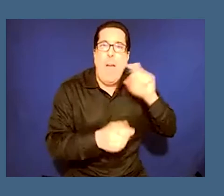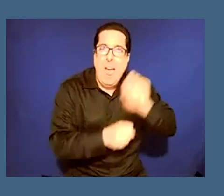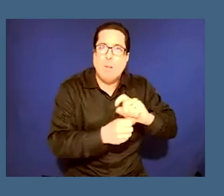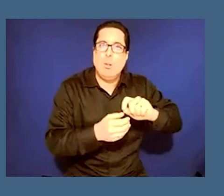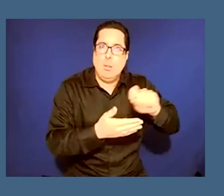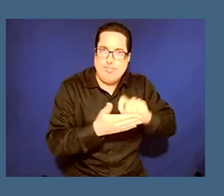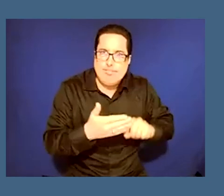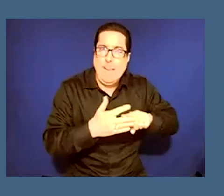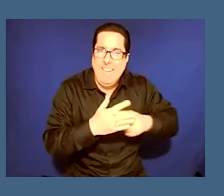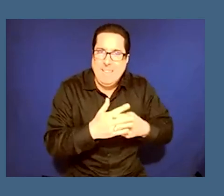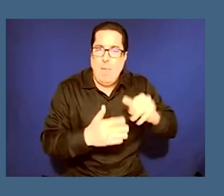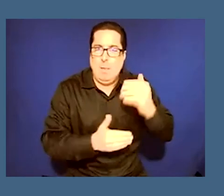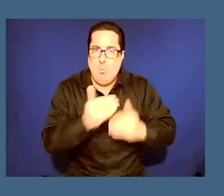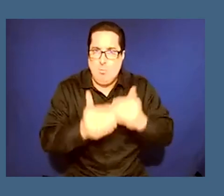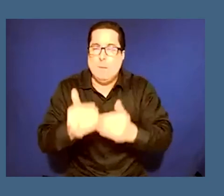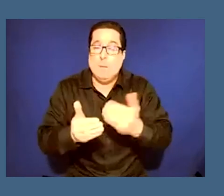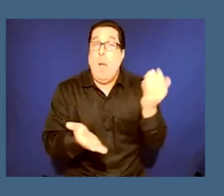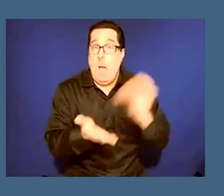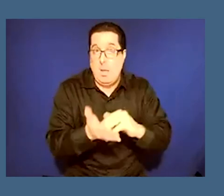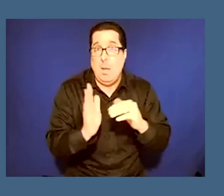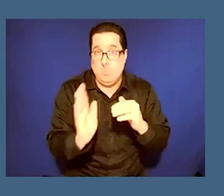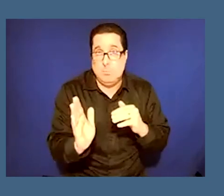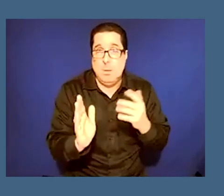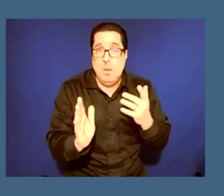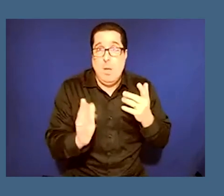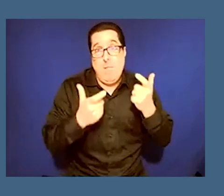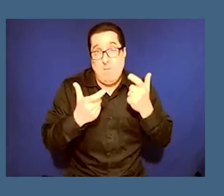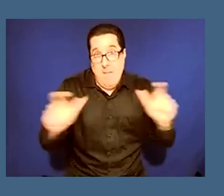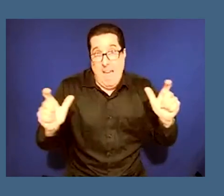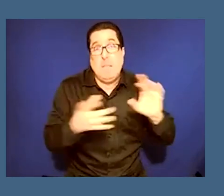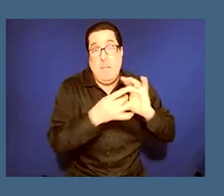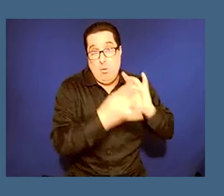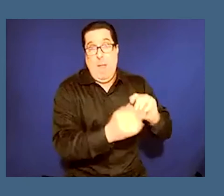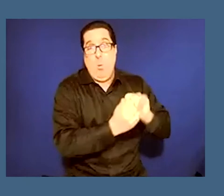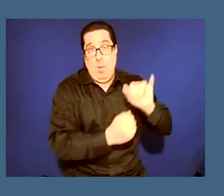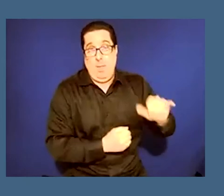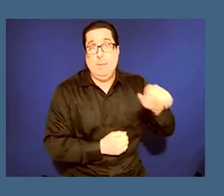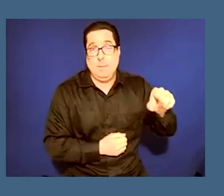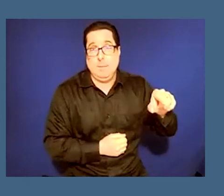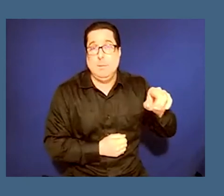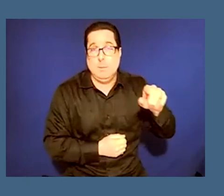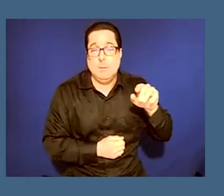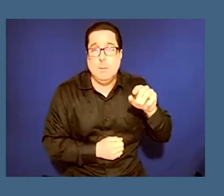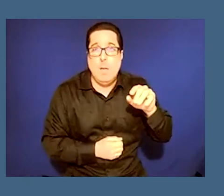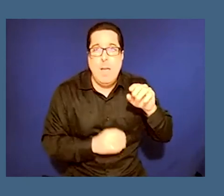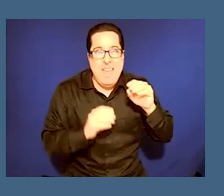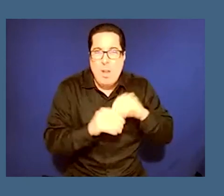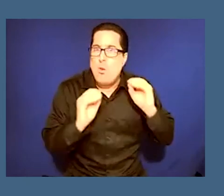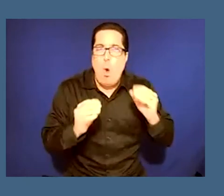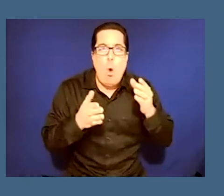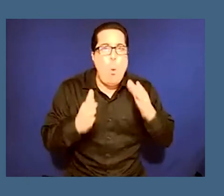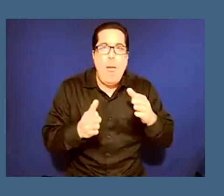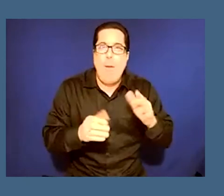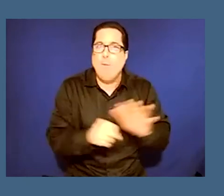process um again vastly belated um in no way necessarily fully repairing